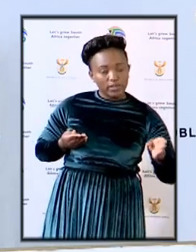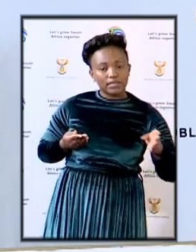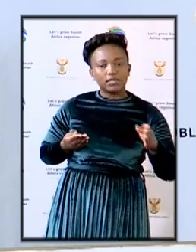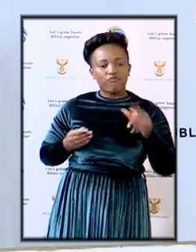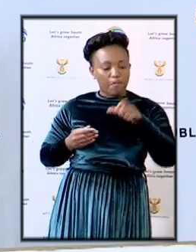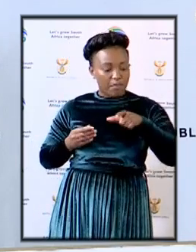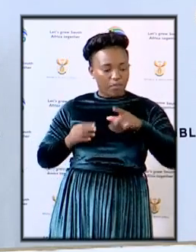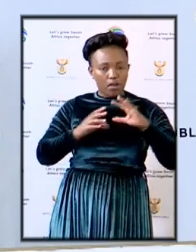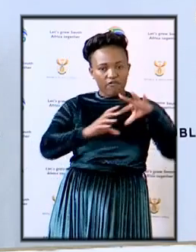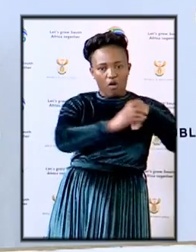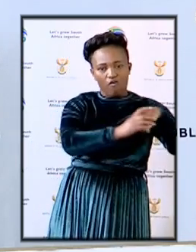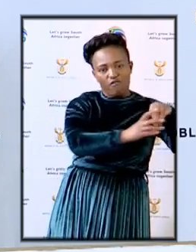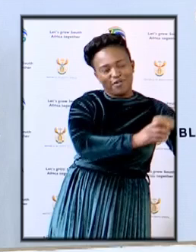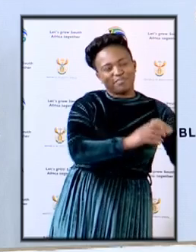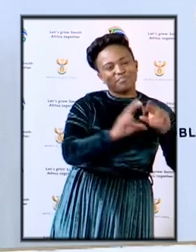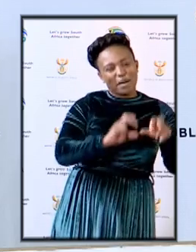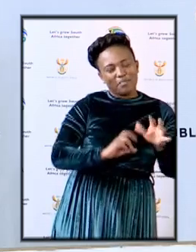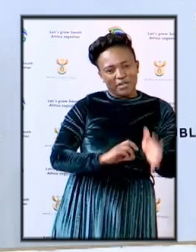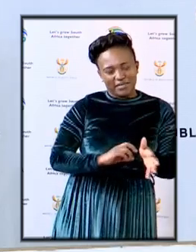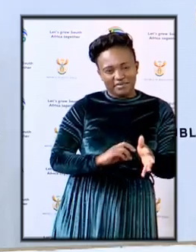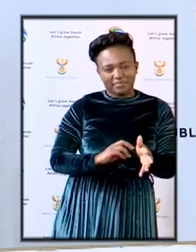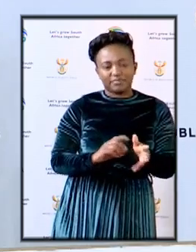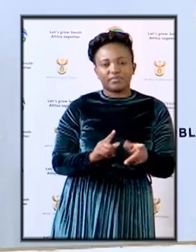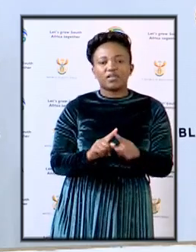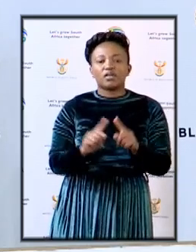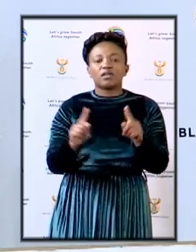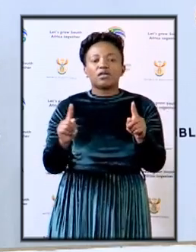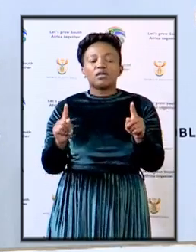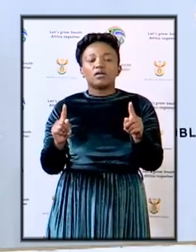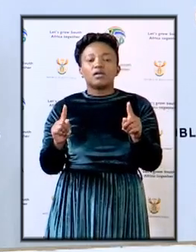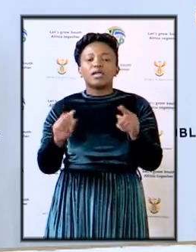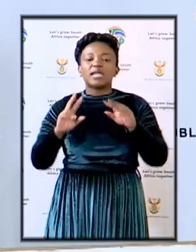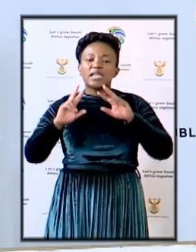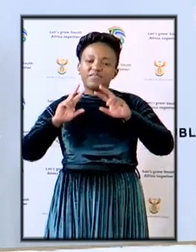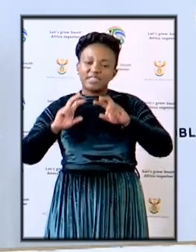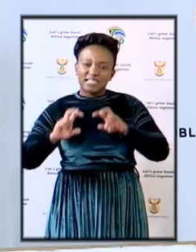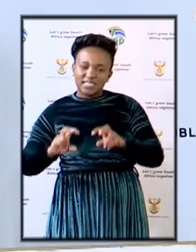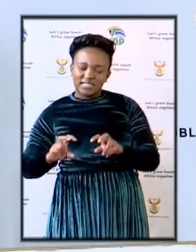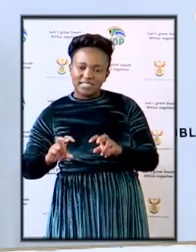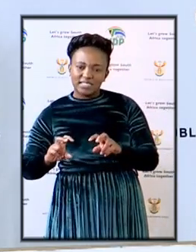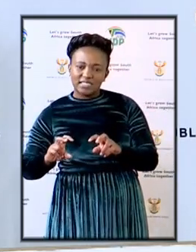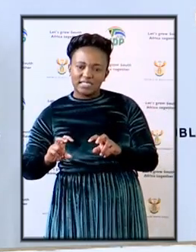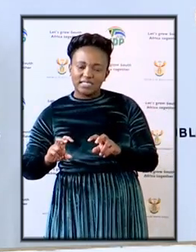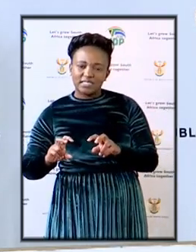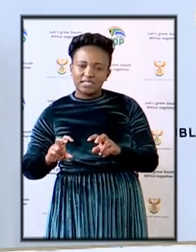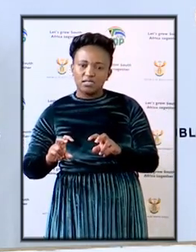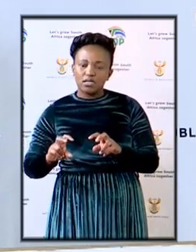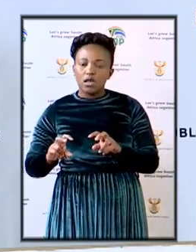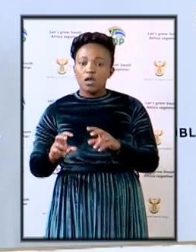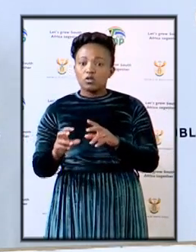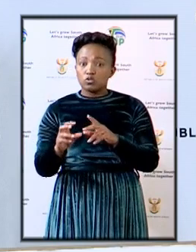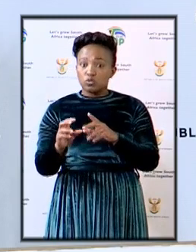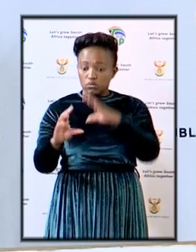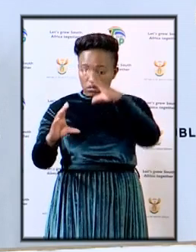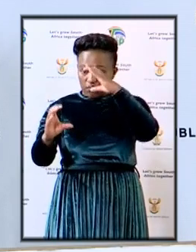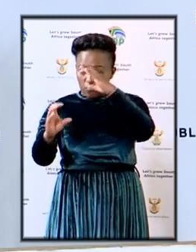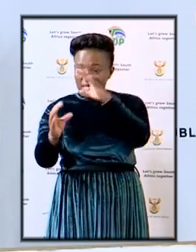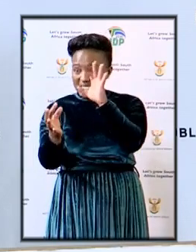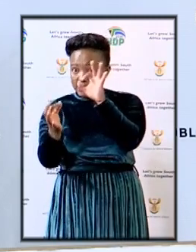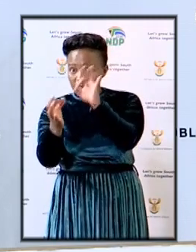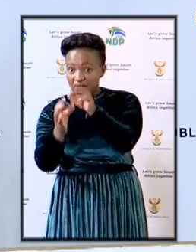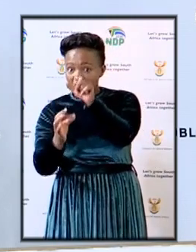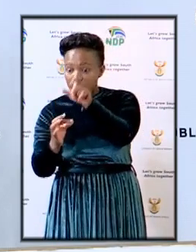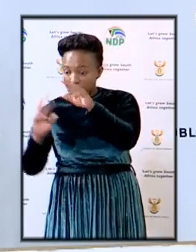investigation so let me say that our investigation is not directed at specific